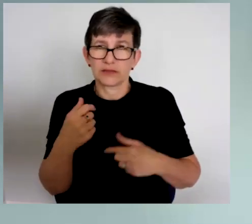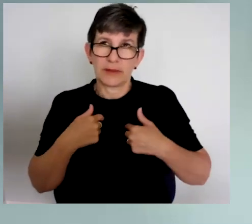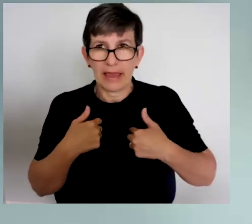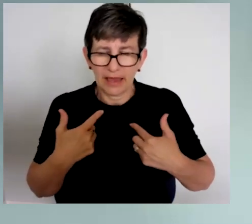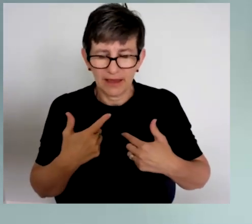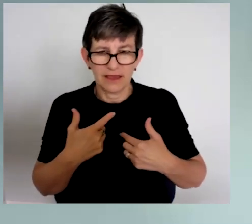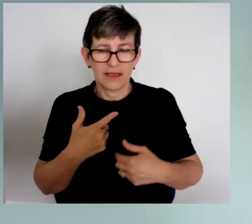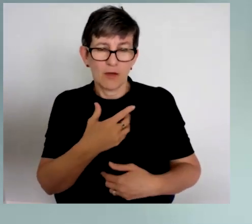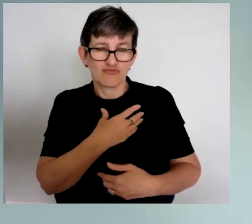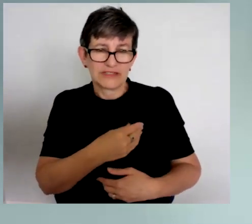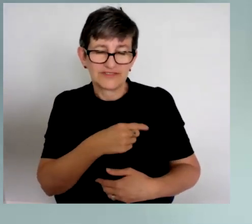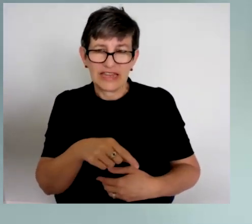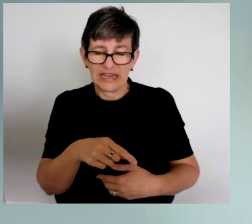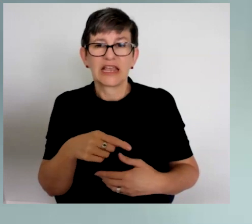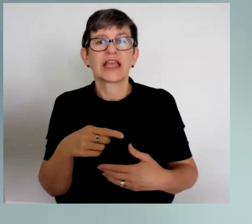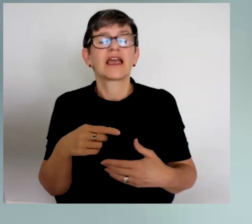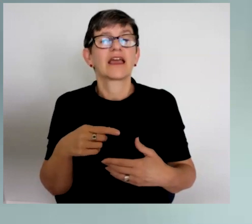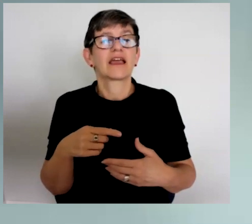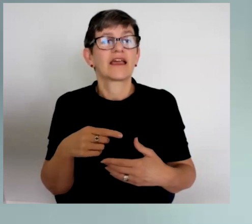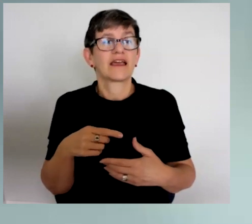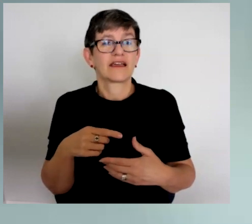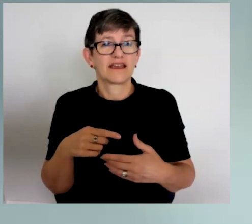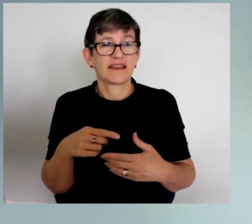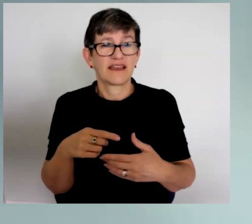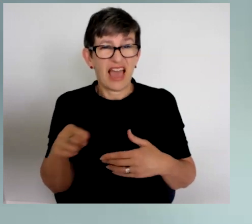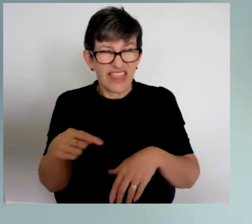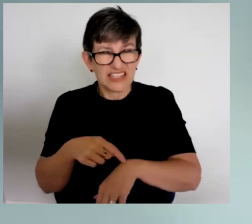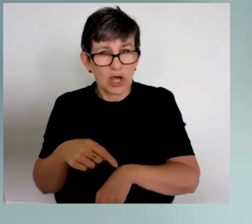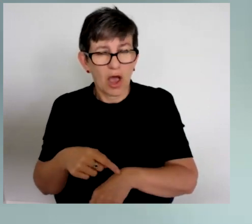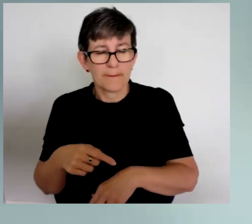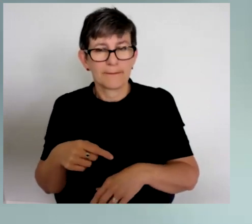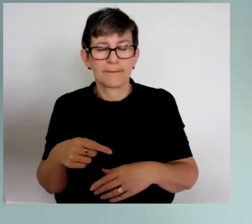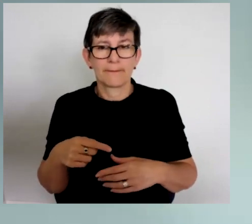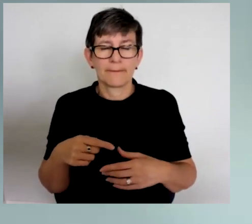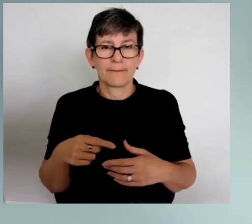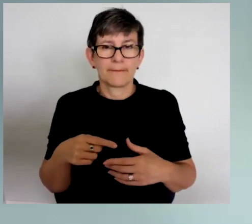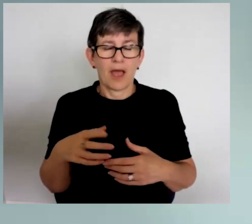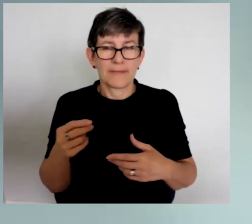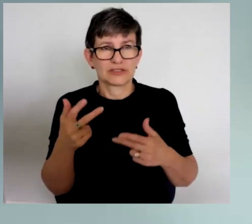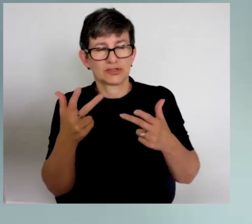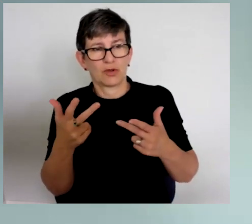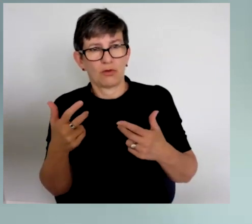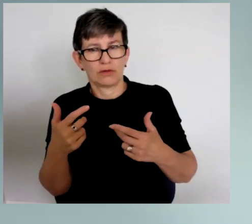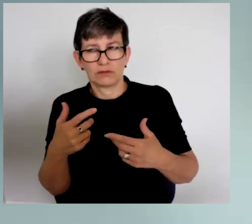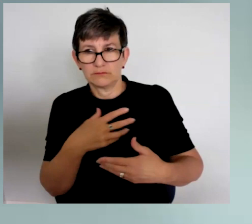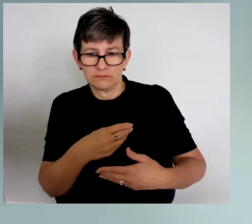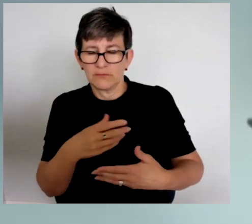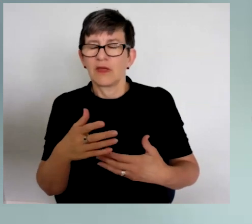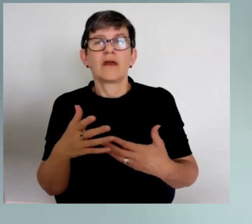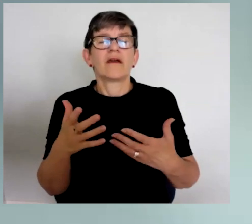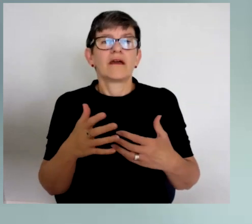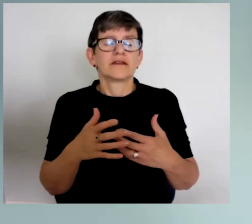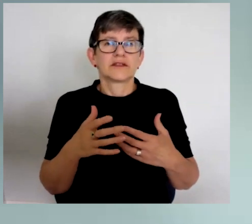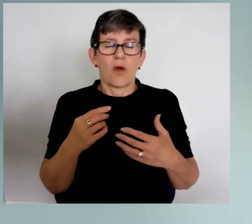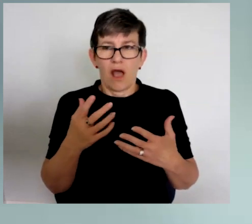well, it had to be me, was breastfeeding at the time. That was the only way we were allowed to stay in the room. And so I manufactured